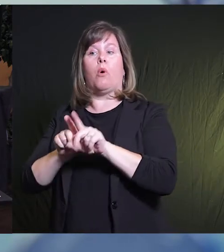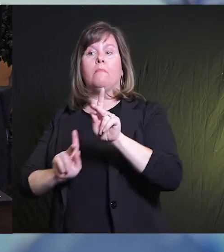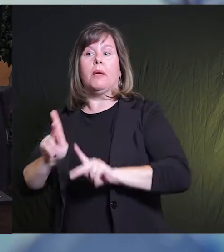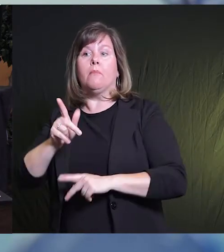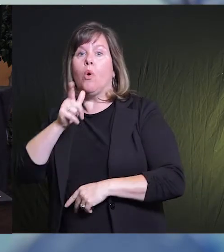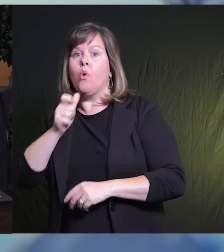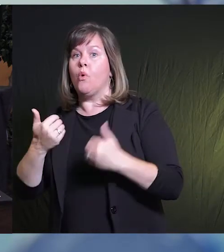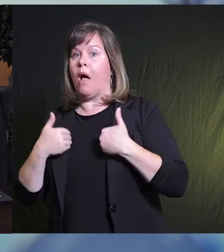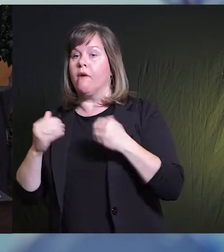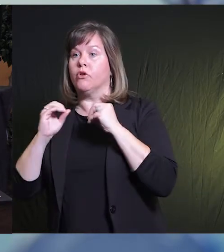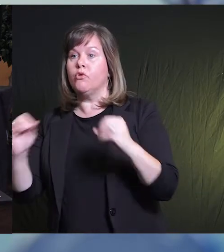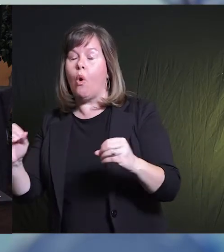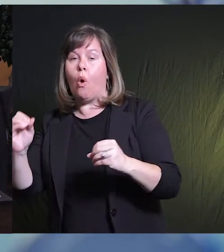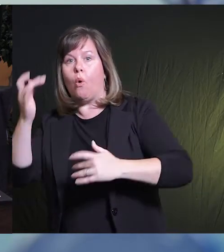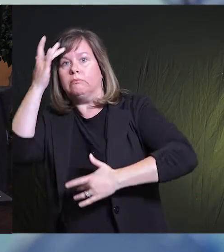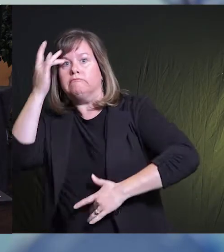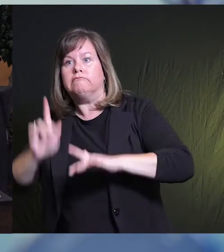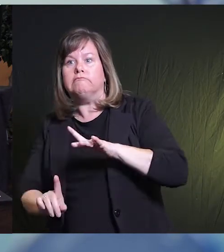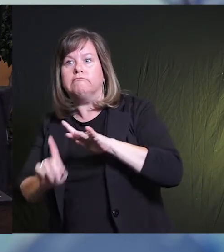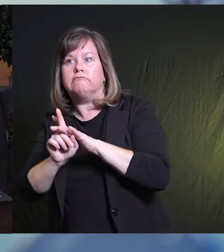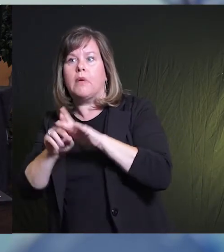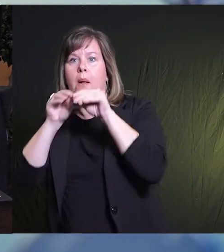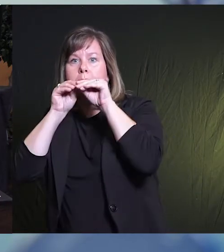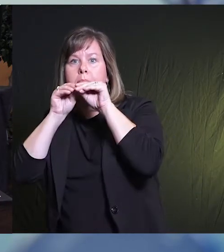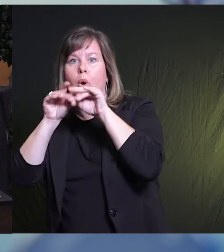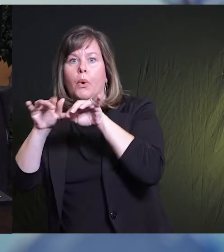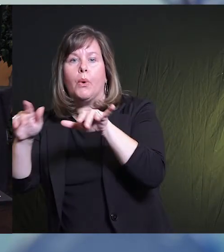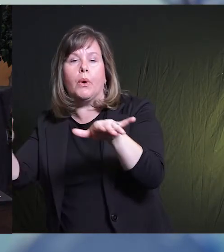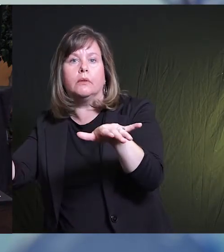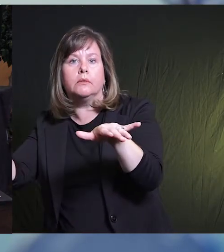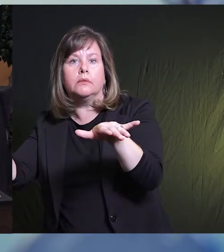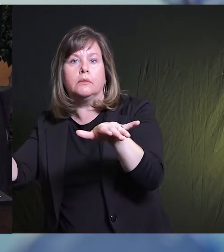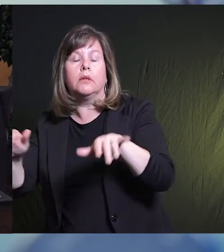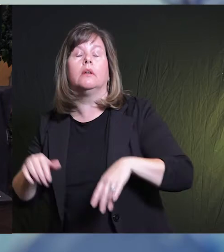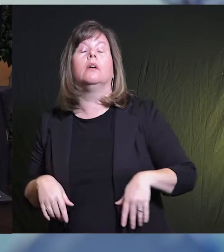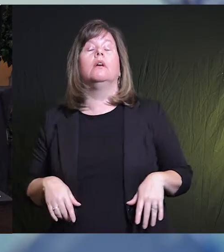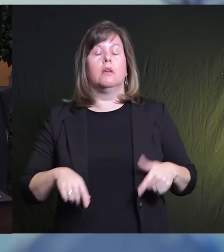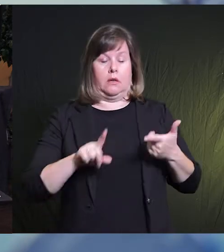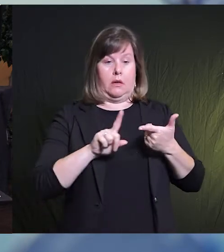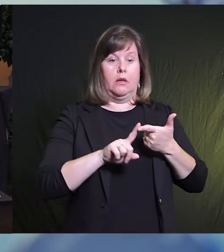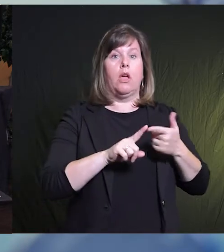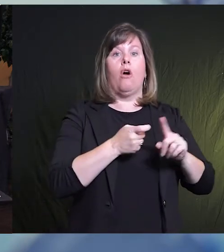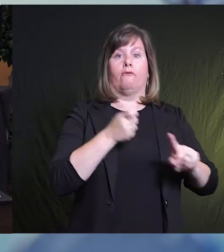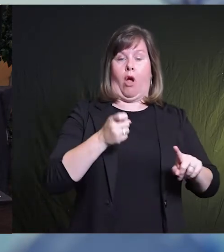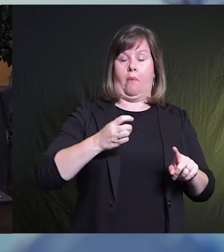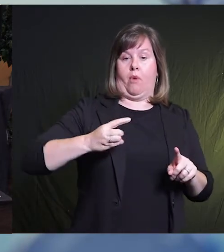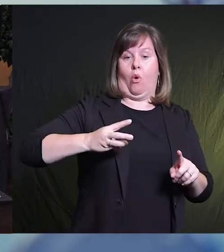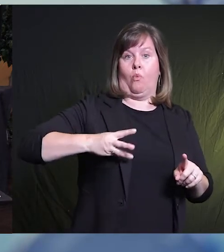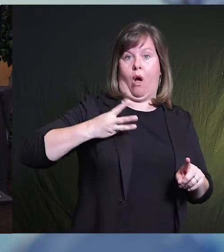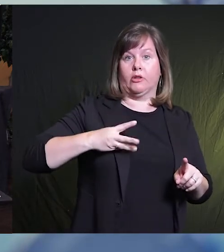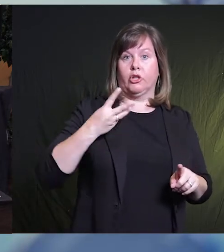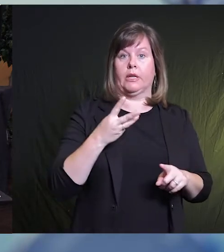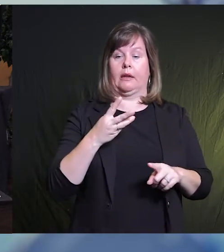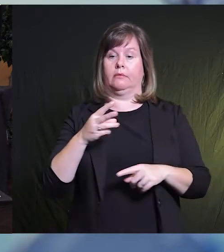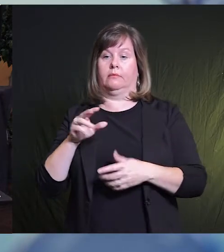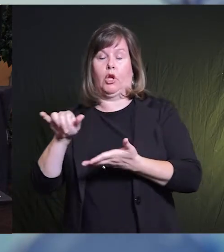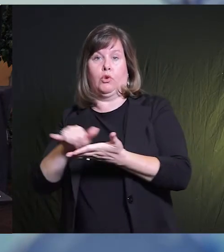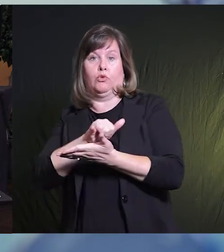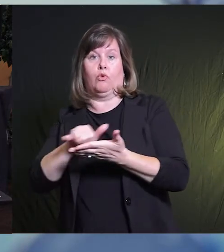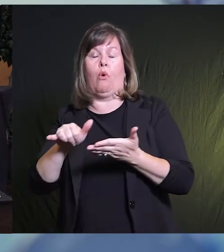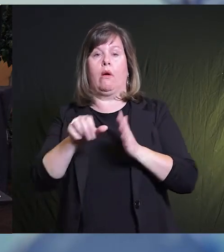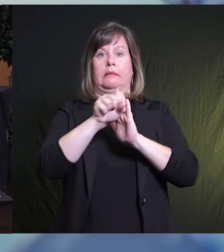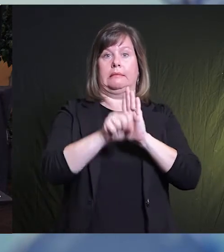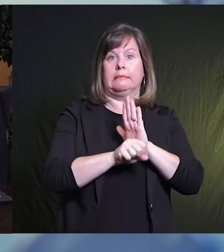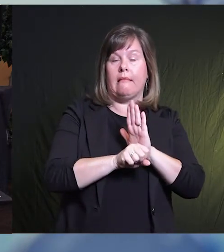transmission. Hypothetical mask adoption scenarios for Washington and New York State suggests that immediate